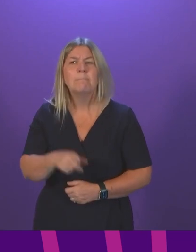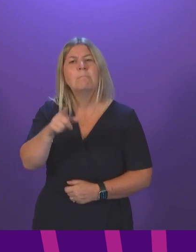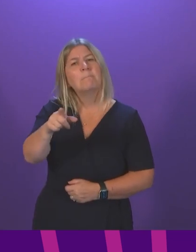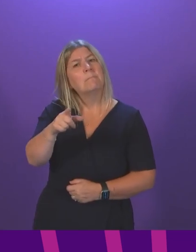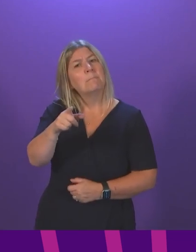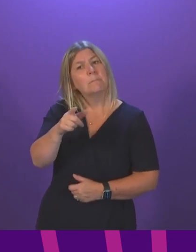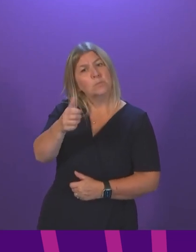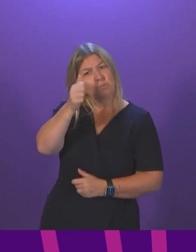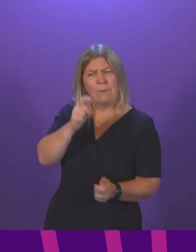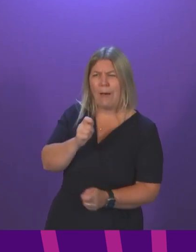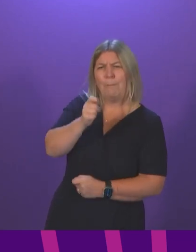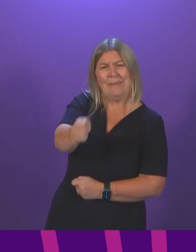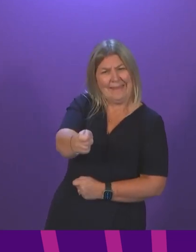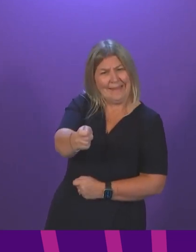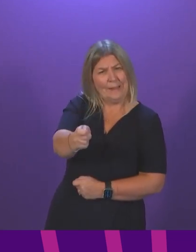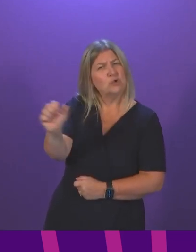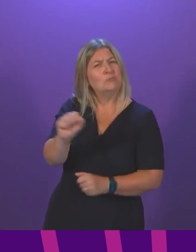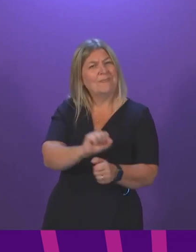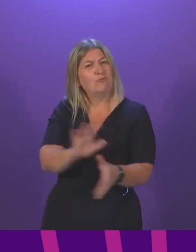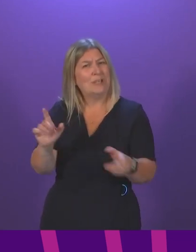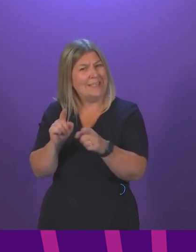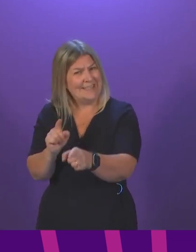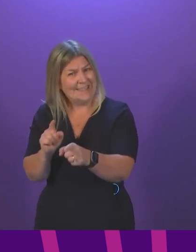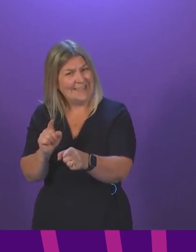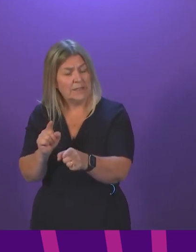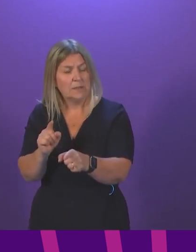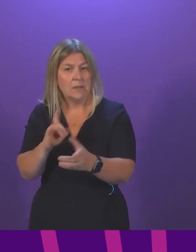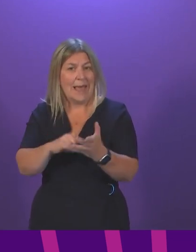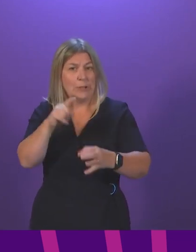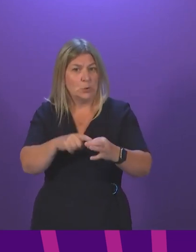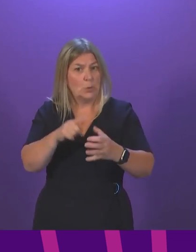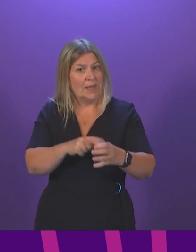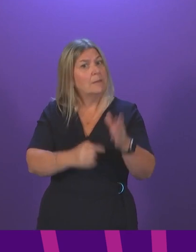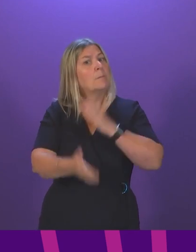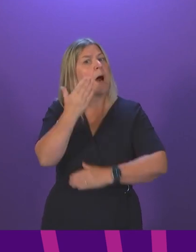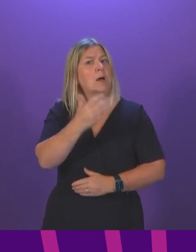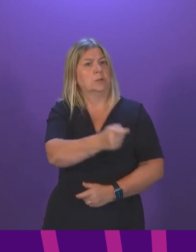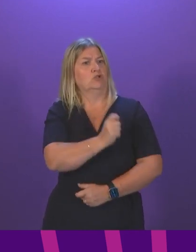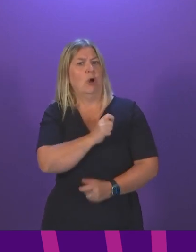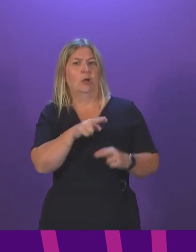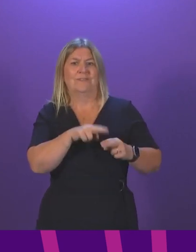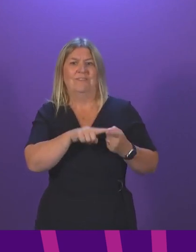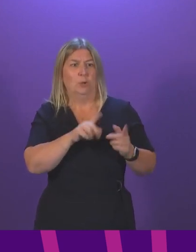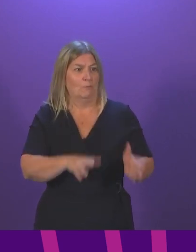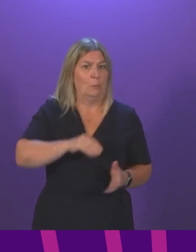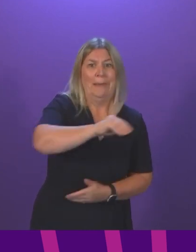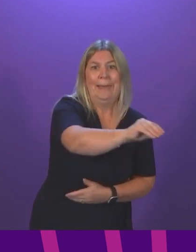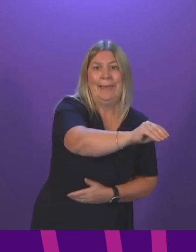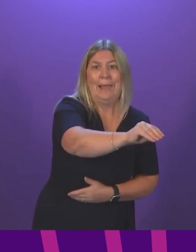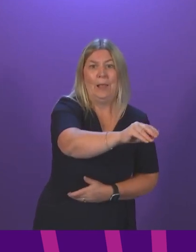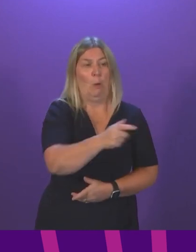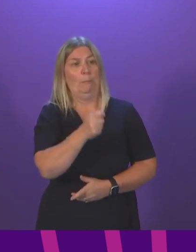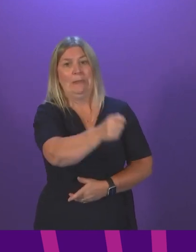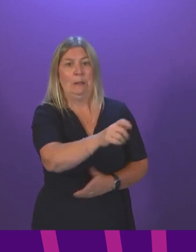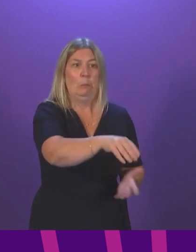must be free and we cannot return to the previous system whereby the SQA charged a fee for appeals, resulting in them being used disproportionately